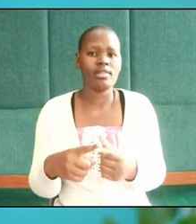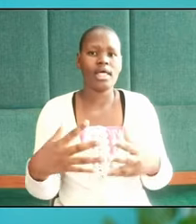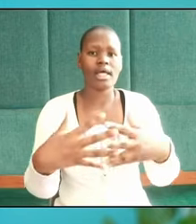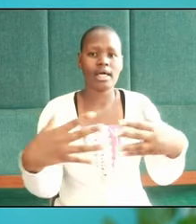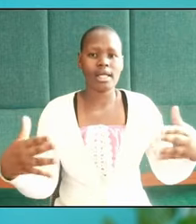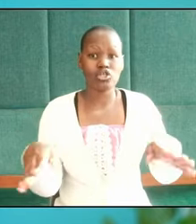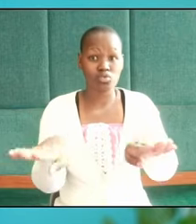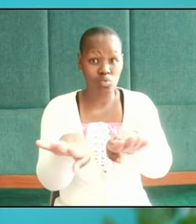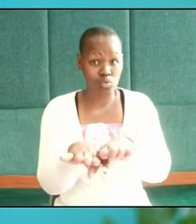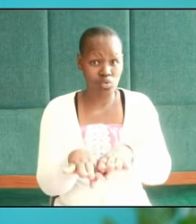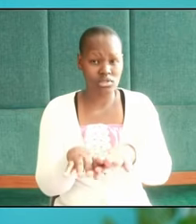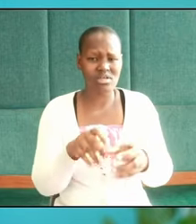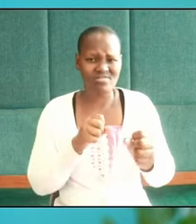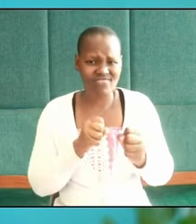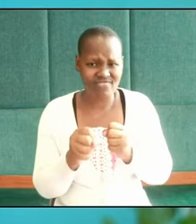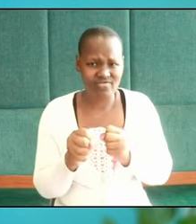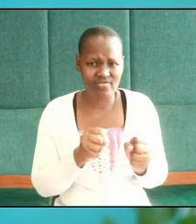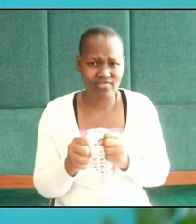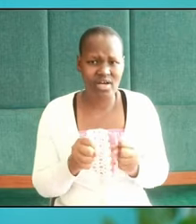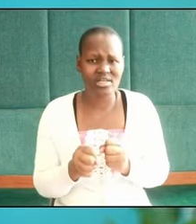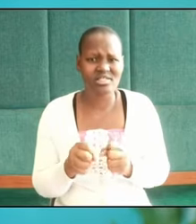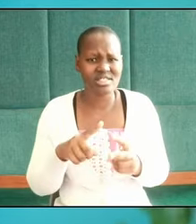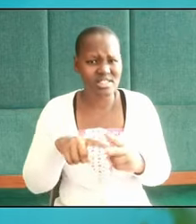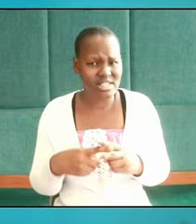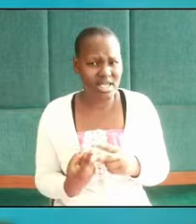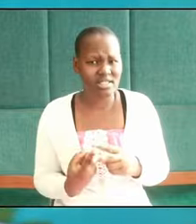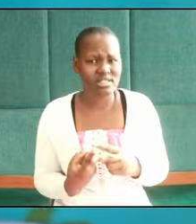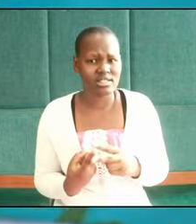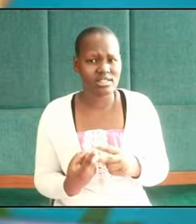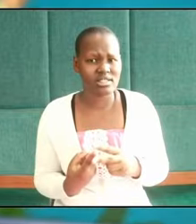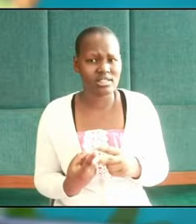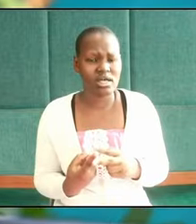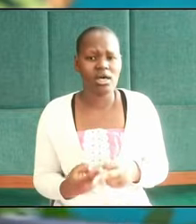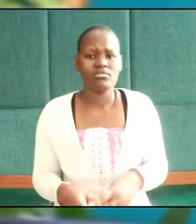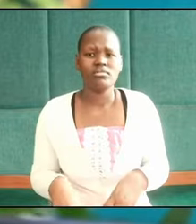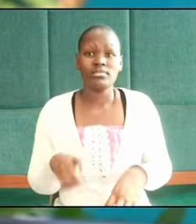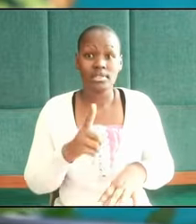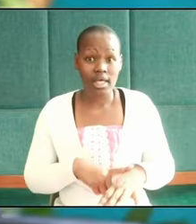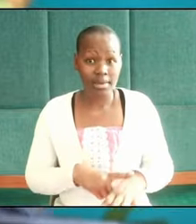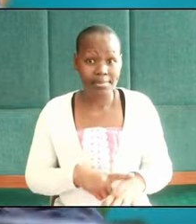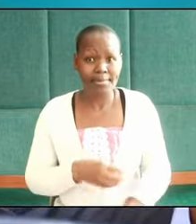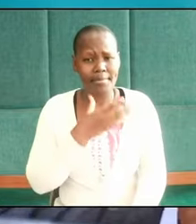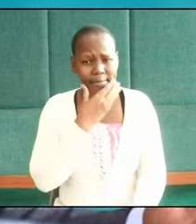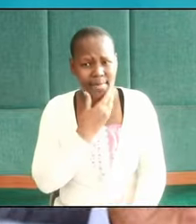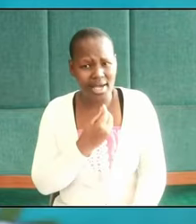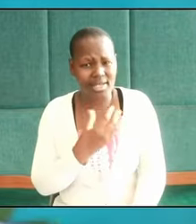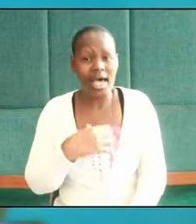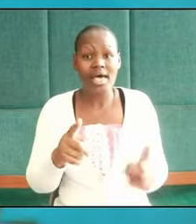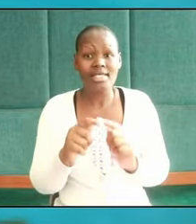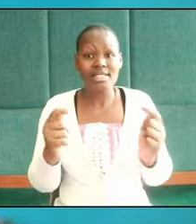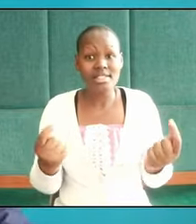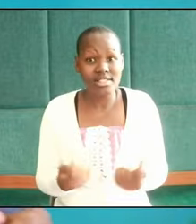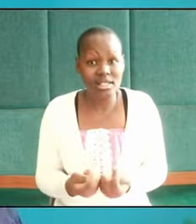closed. Fight ensued and within no time, Rabadash and his team